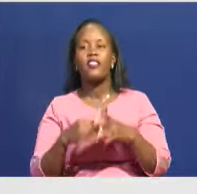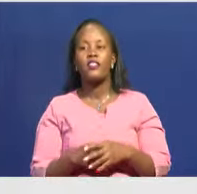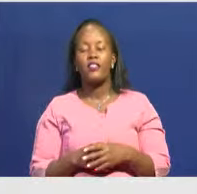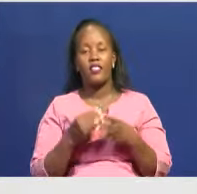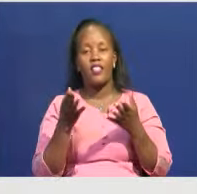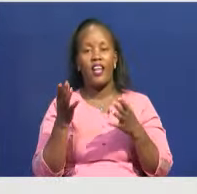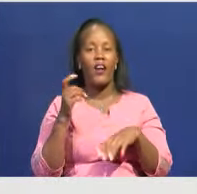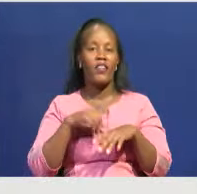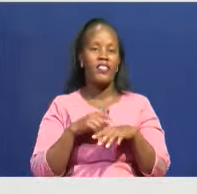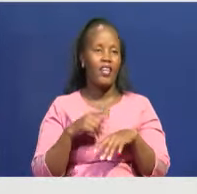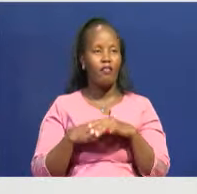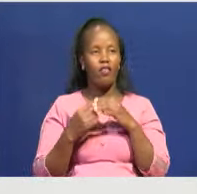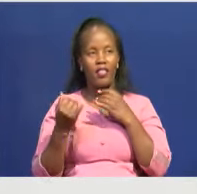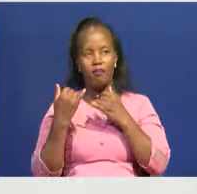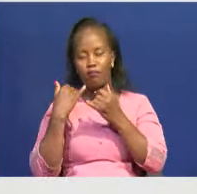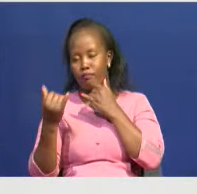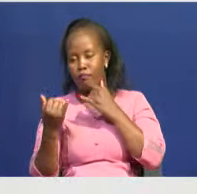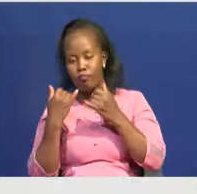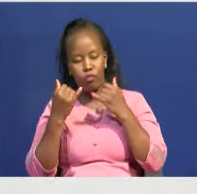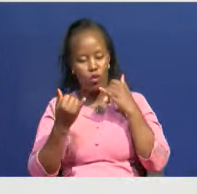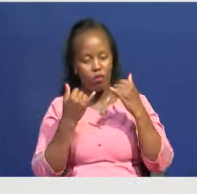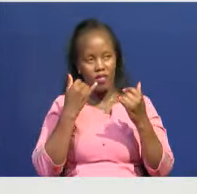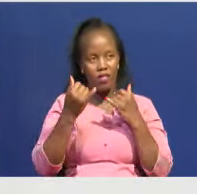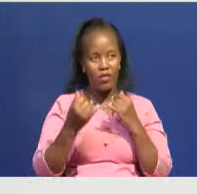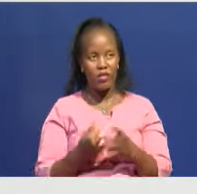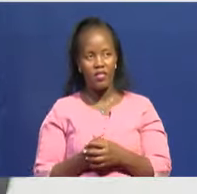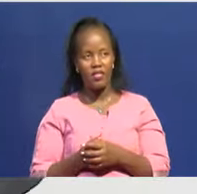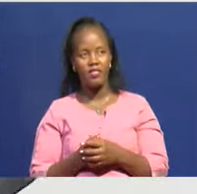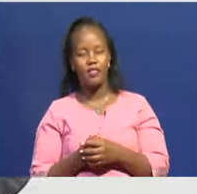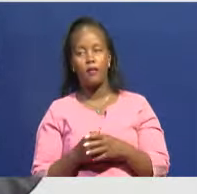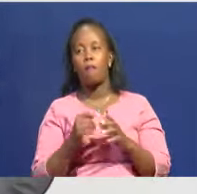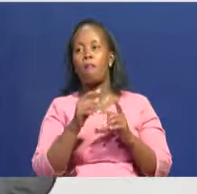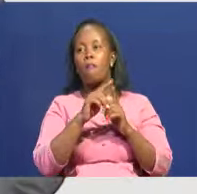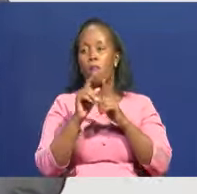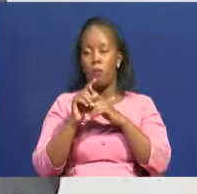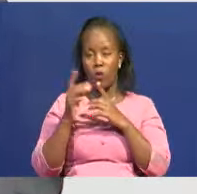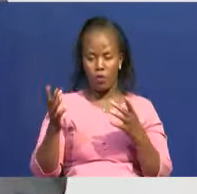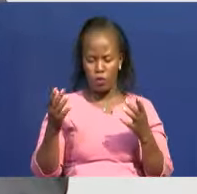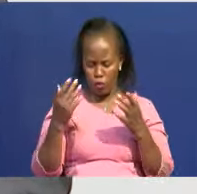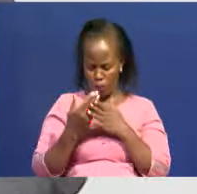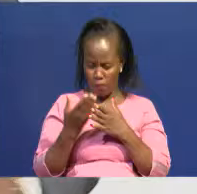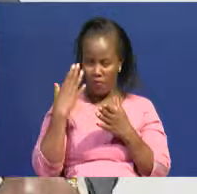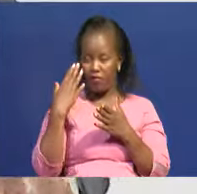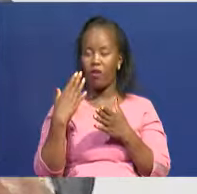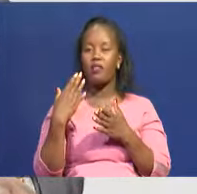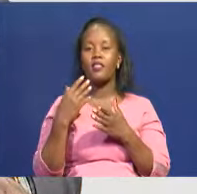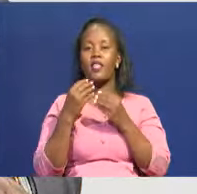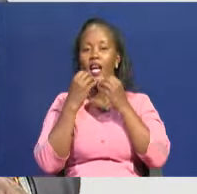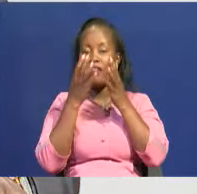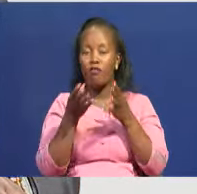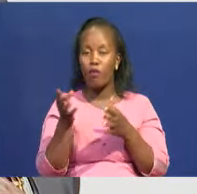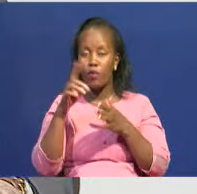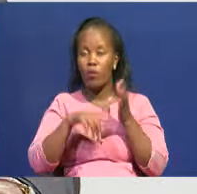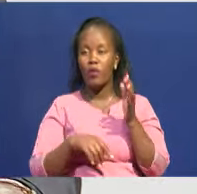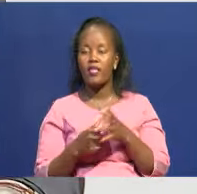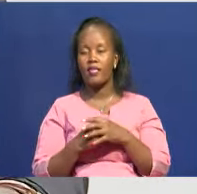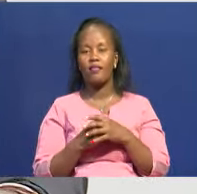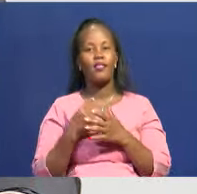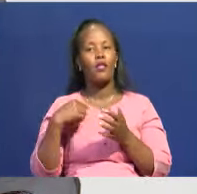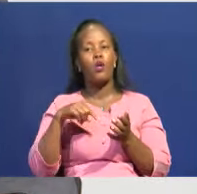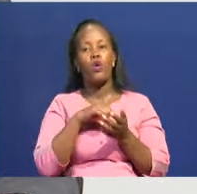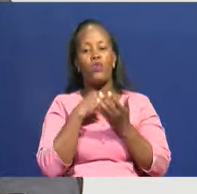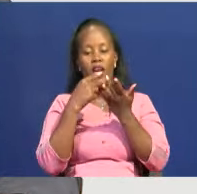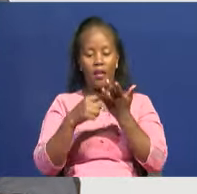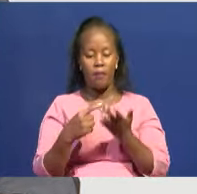For us now to get into a conversation this evening and like I told you at the beginning of the broadcast we are engaging the Principal